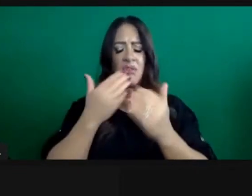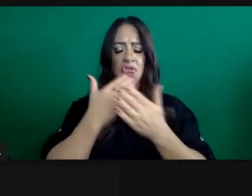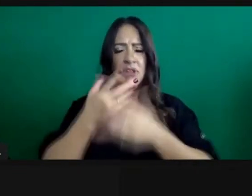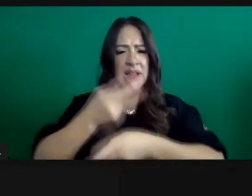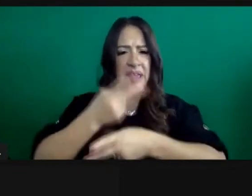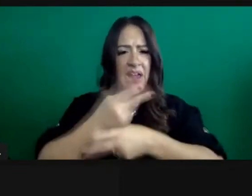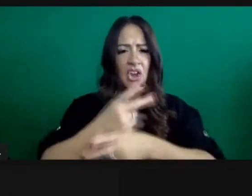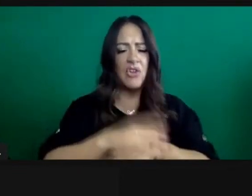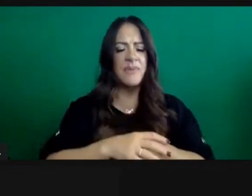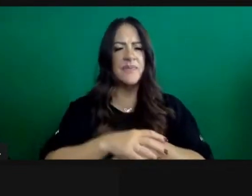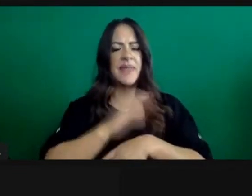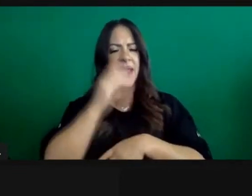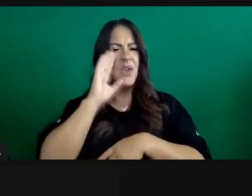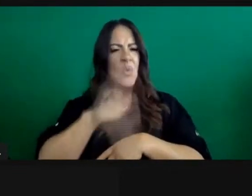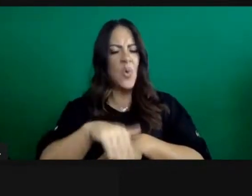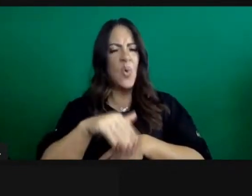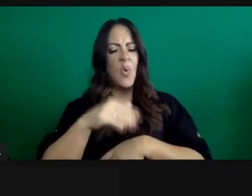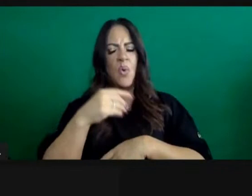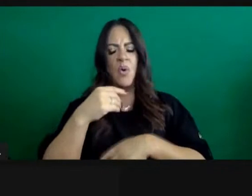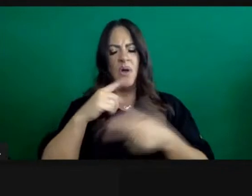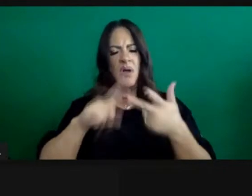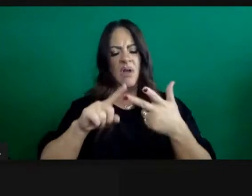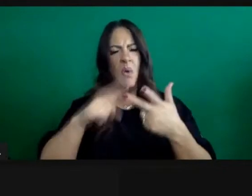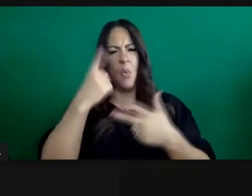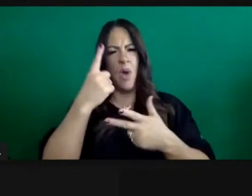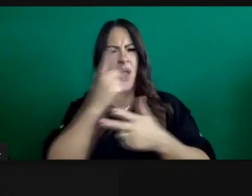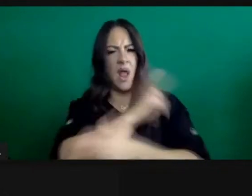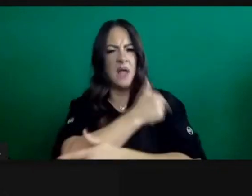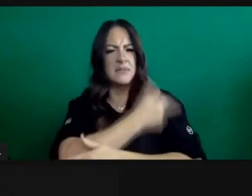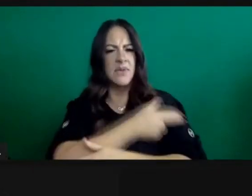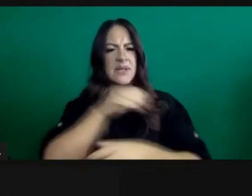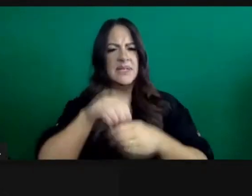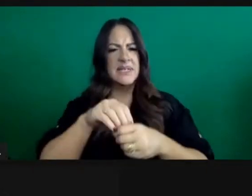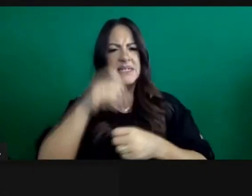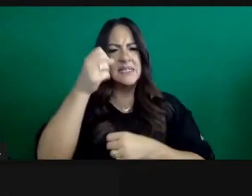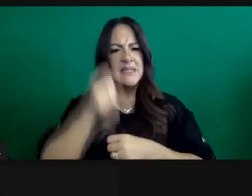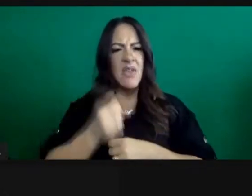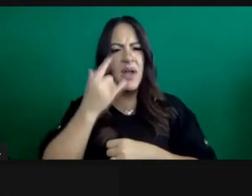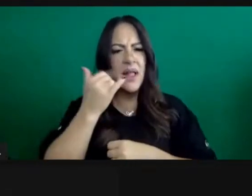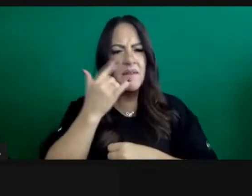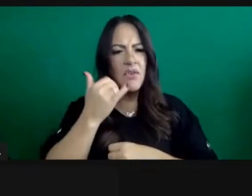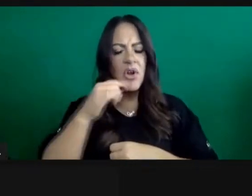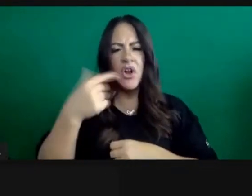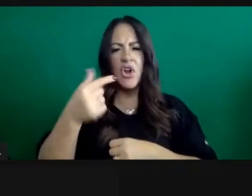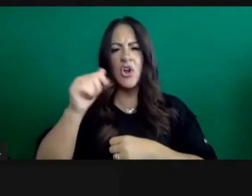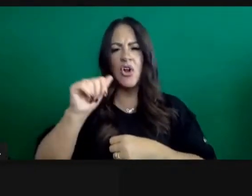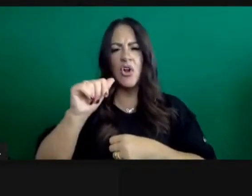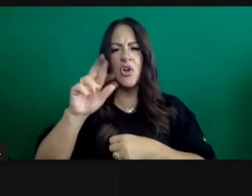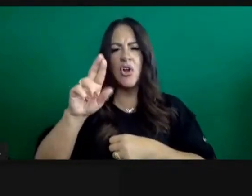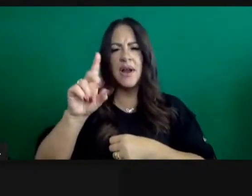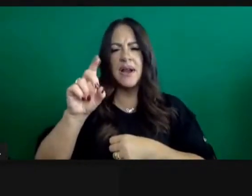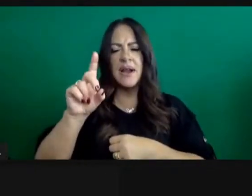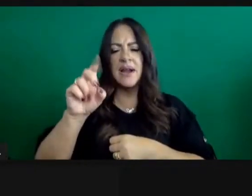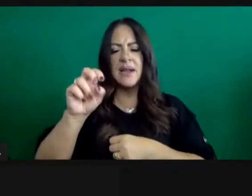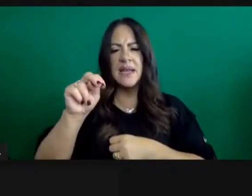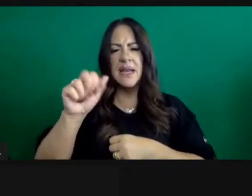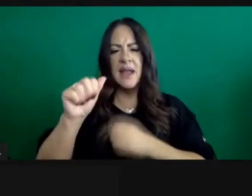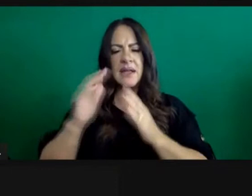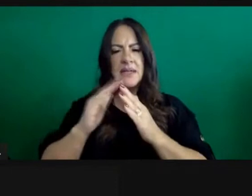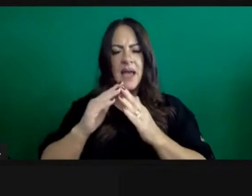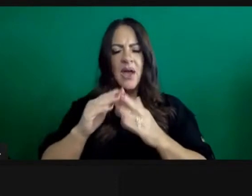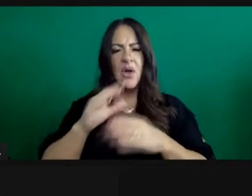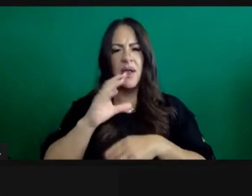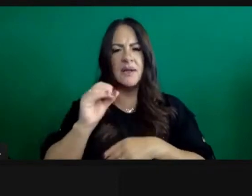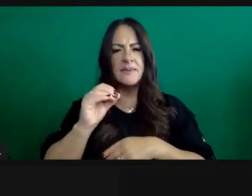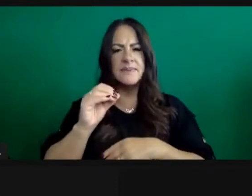County, at least one hospital in Gardena, has told us they're low. There's supply of oxygen. Do you wear any messages associated with this shortage? And